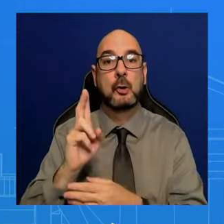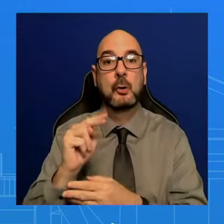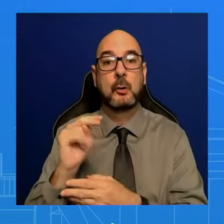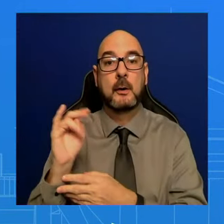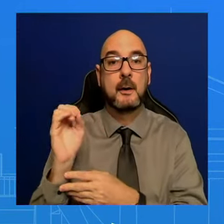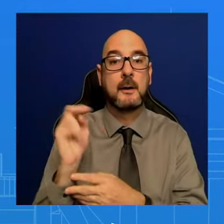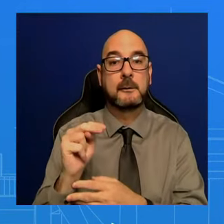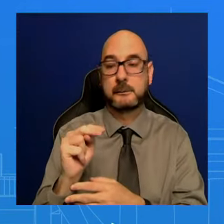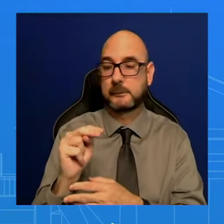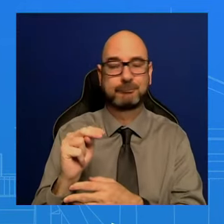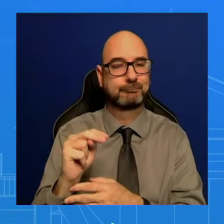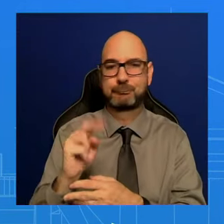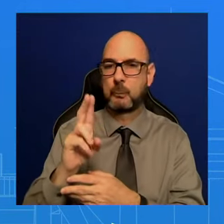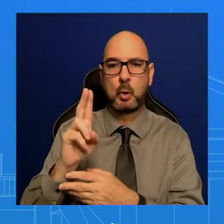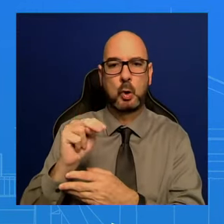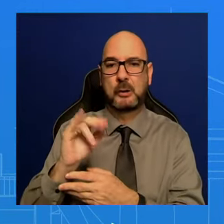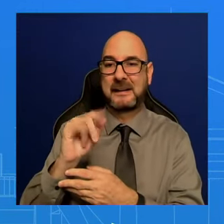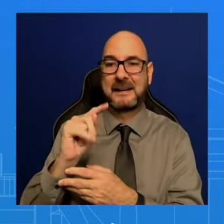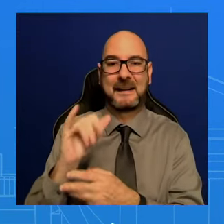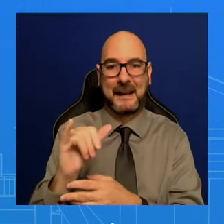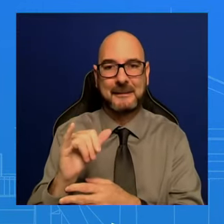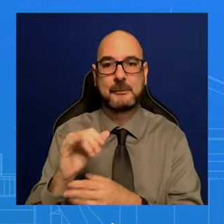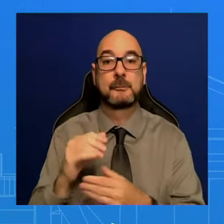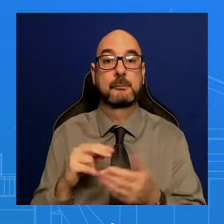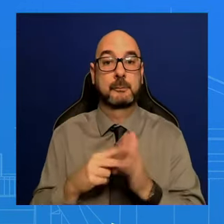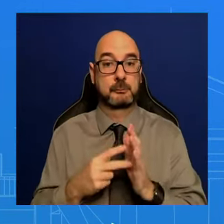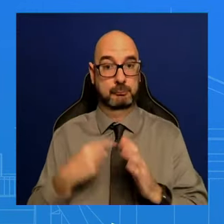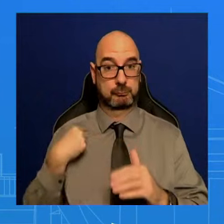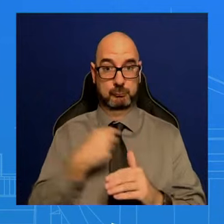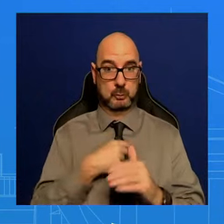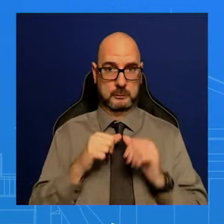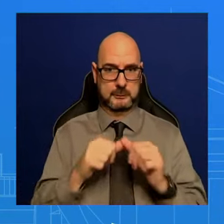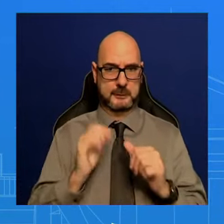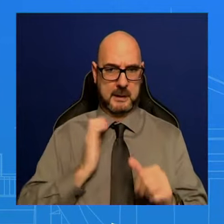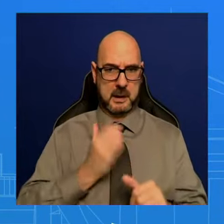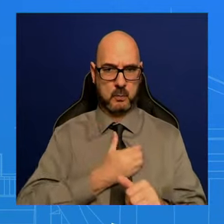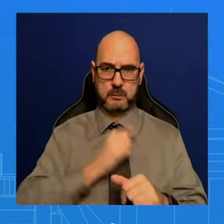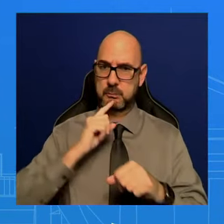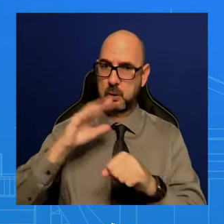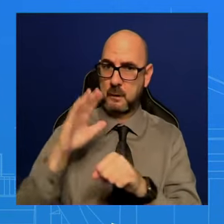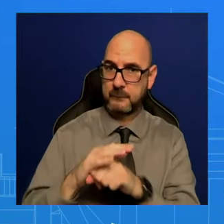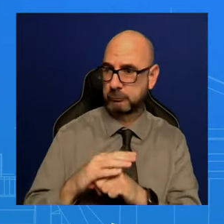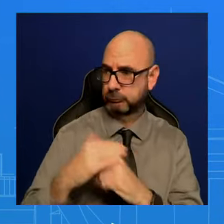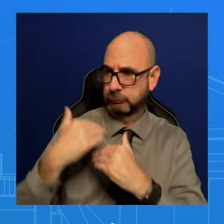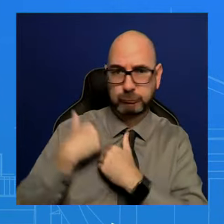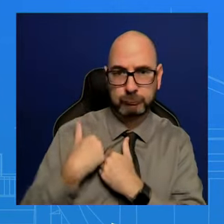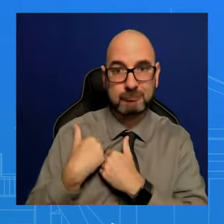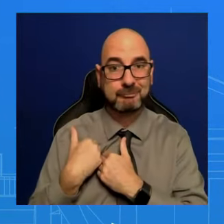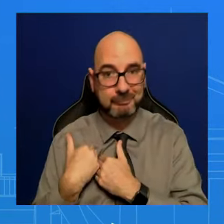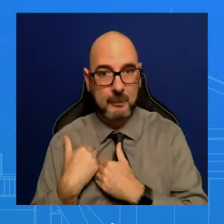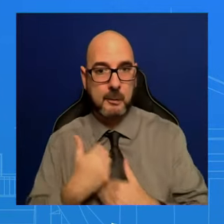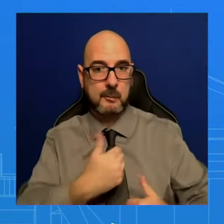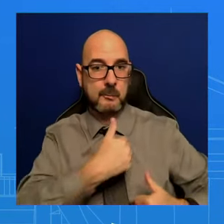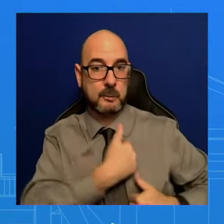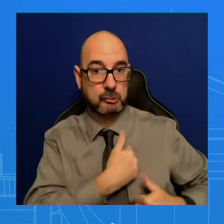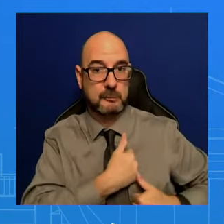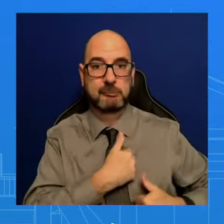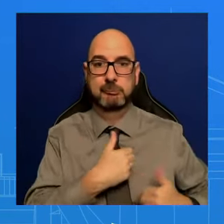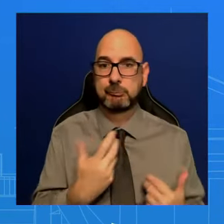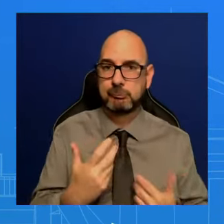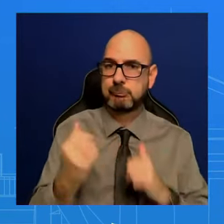obligation to veterans, tackling the mental health crisis and beating the opioid and overdose pandemic.